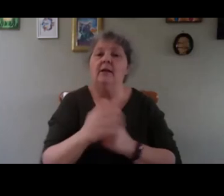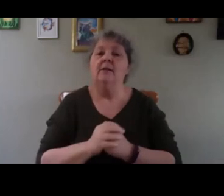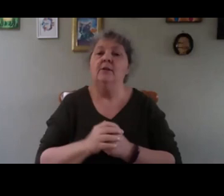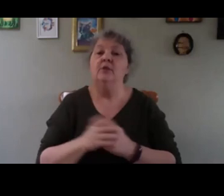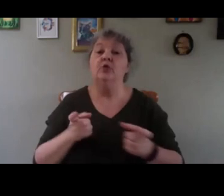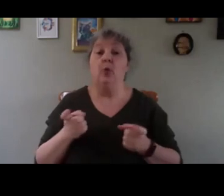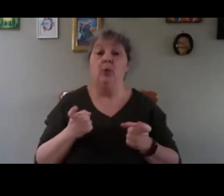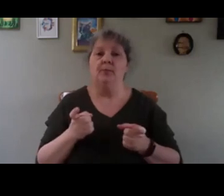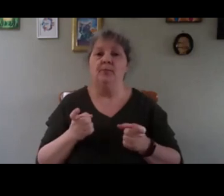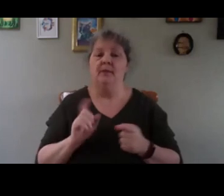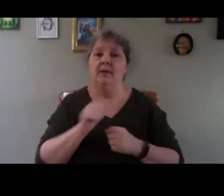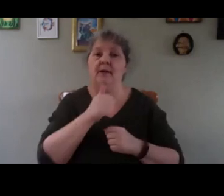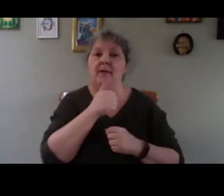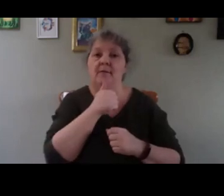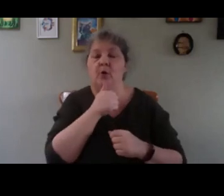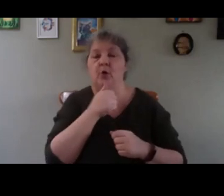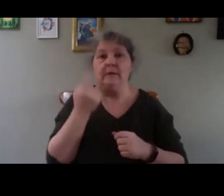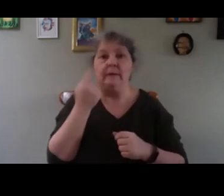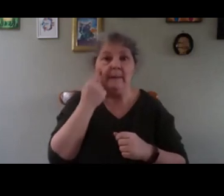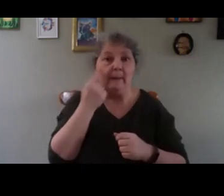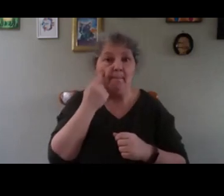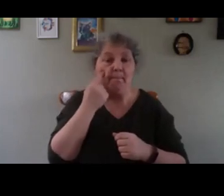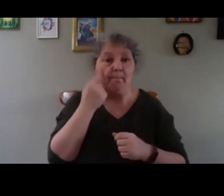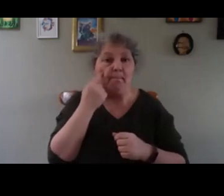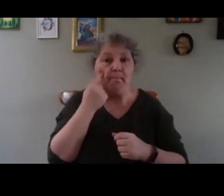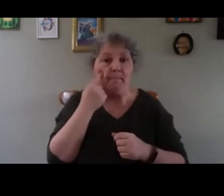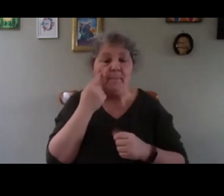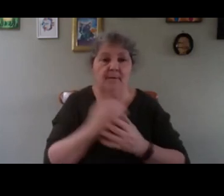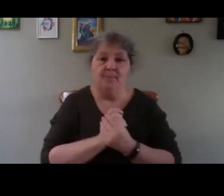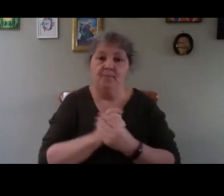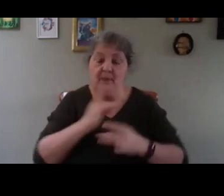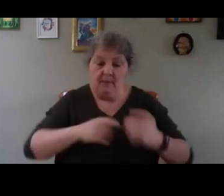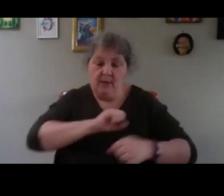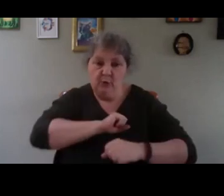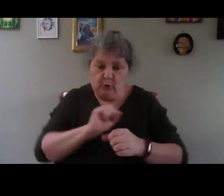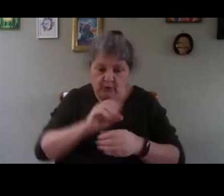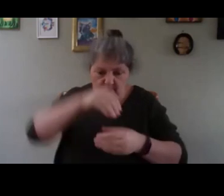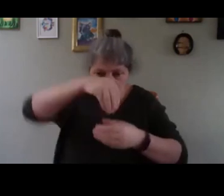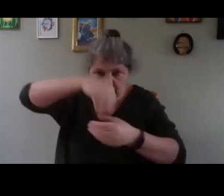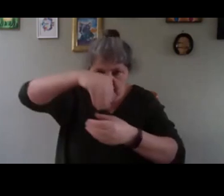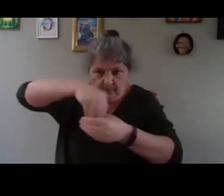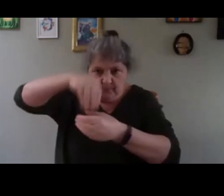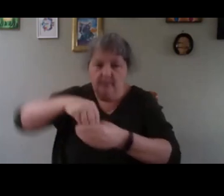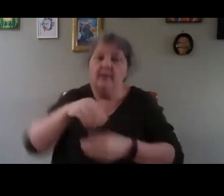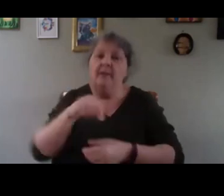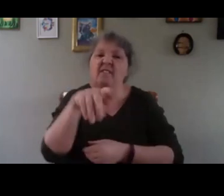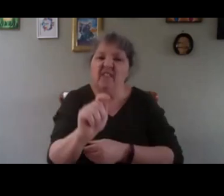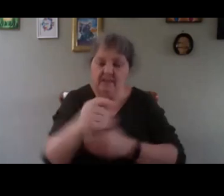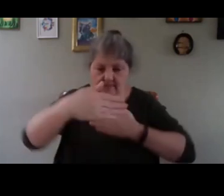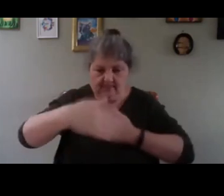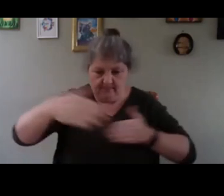So, first tip when you build a propagator, make sure it fits the size of your trays.